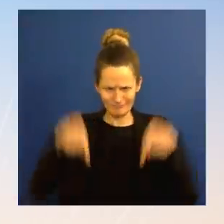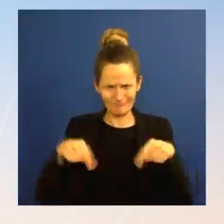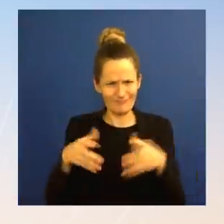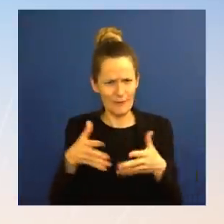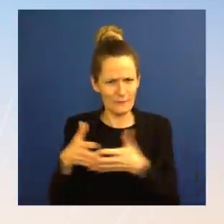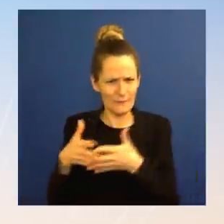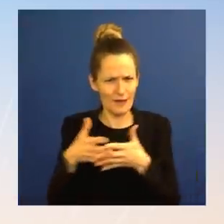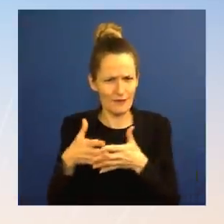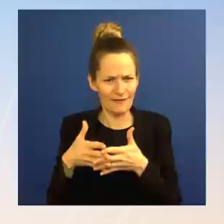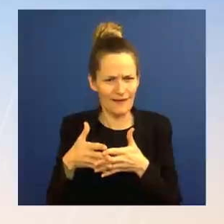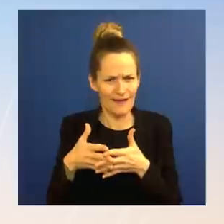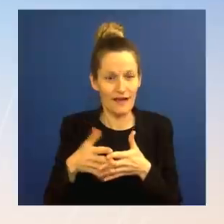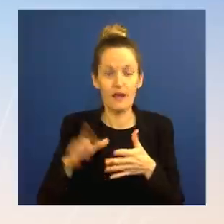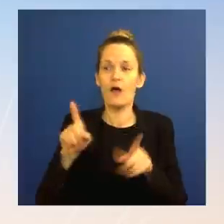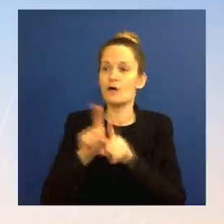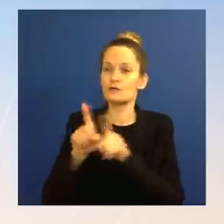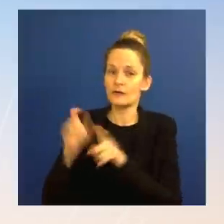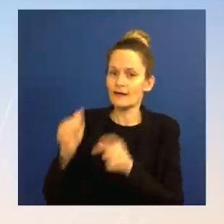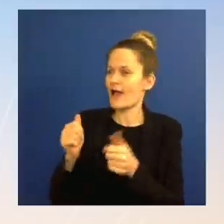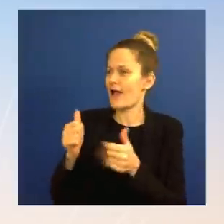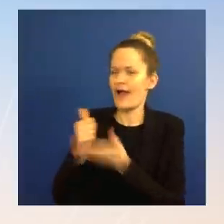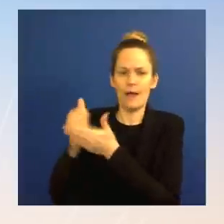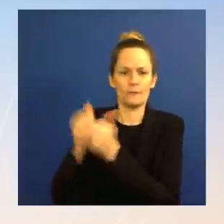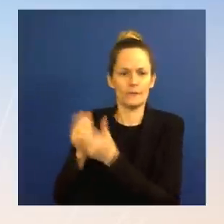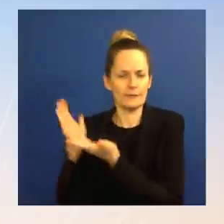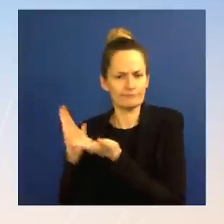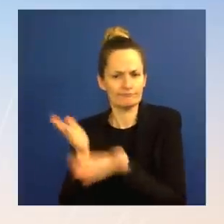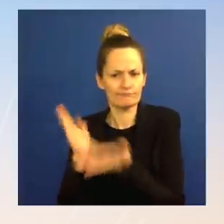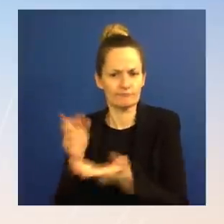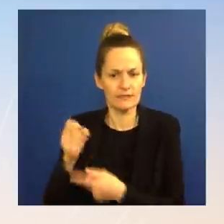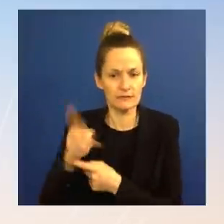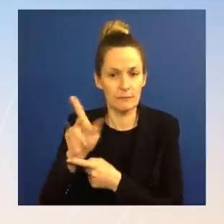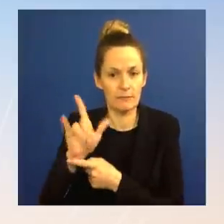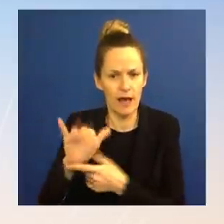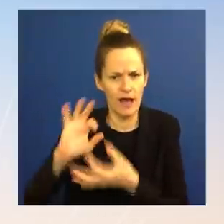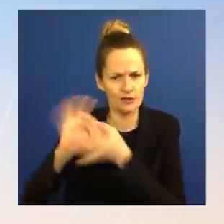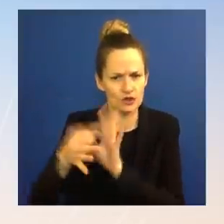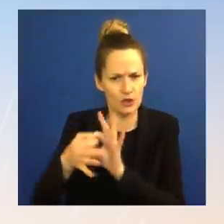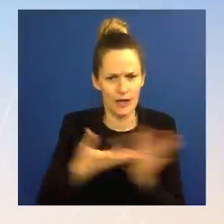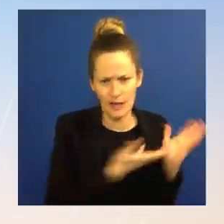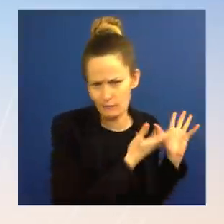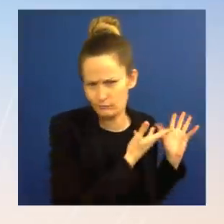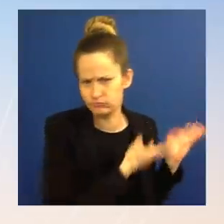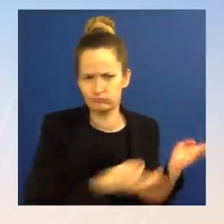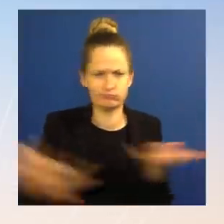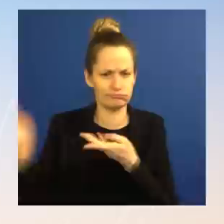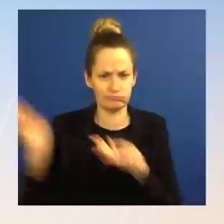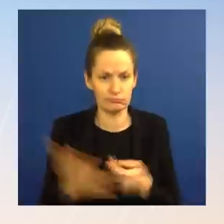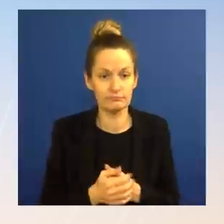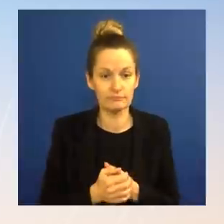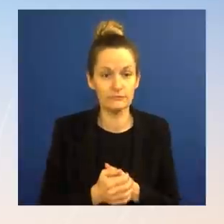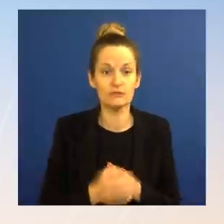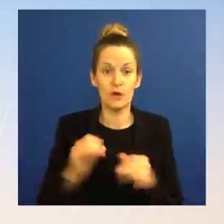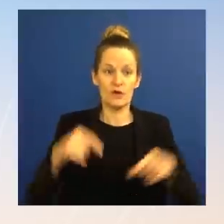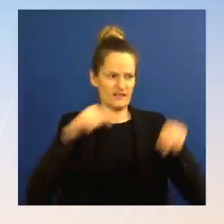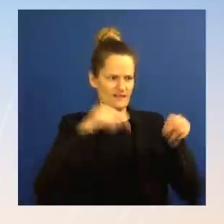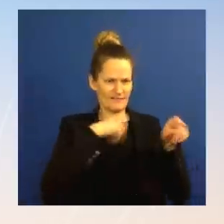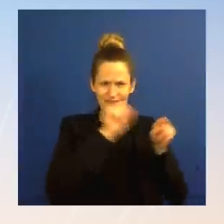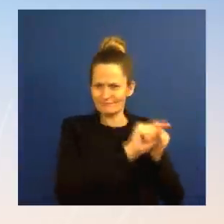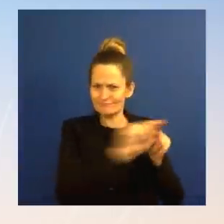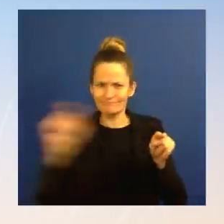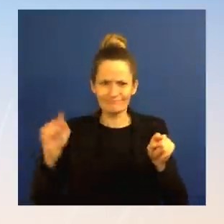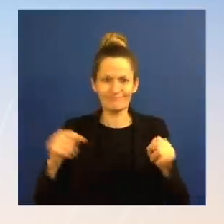past year, global events like the pandemic or Russia's unprovoked aggression in Ukraine can result in disruptions to global supply chains